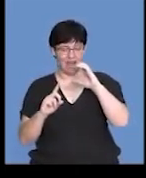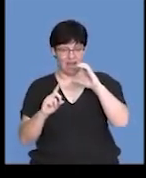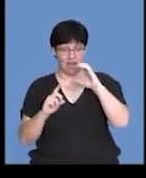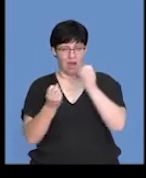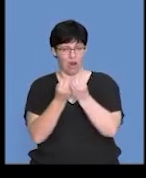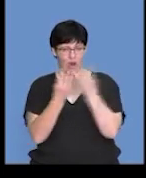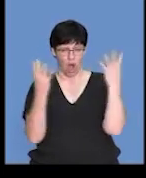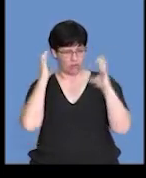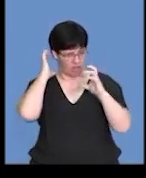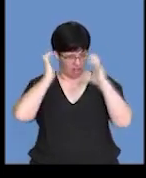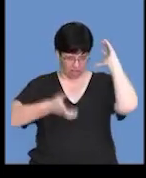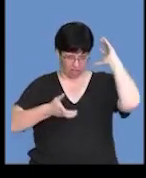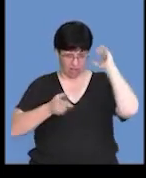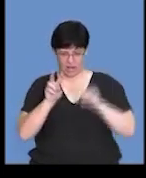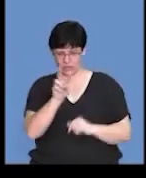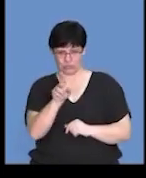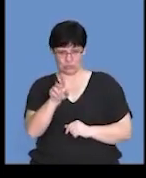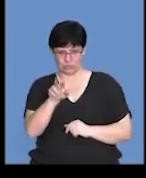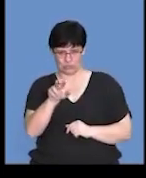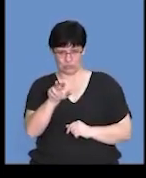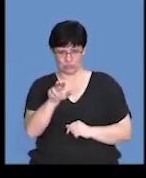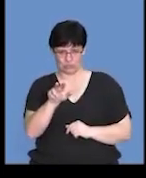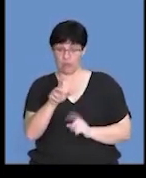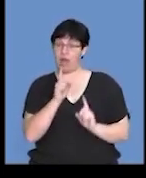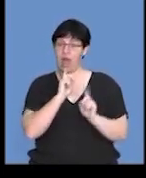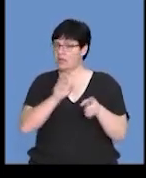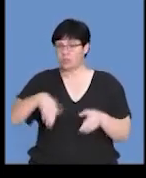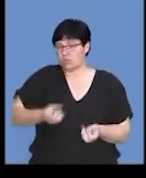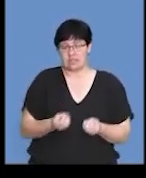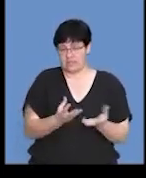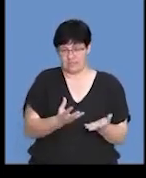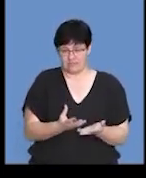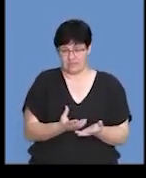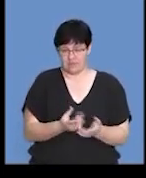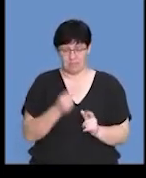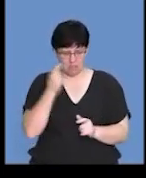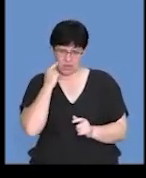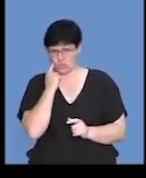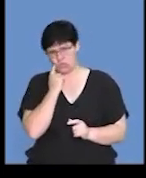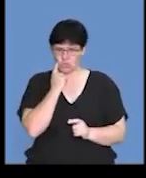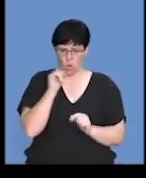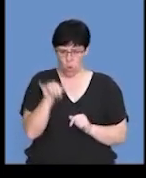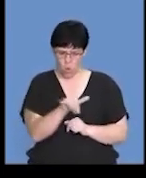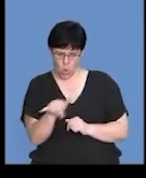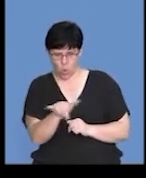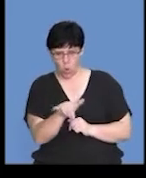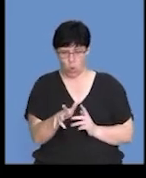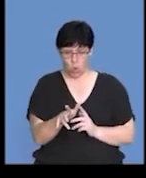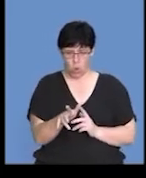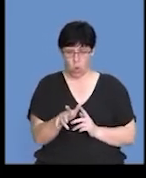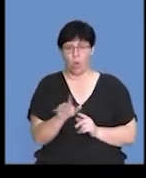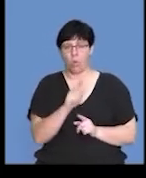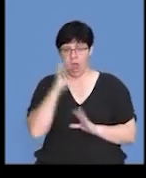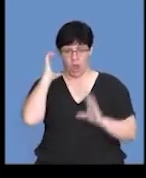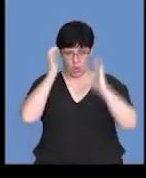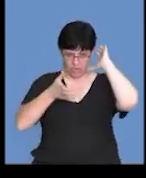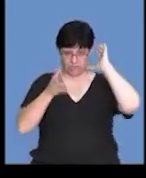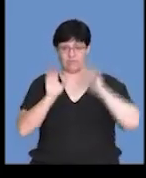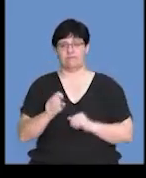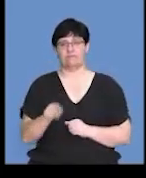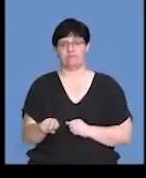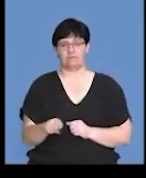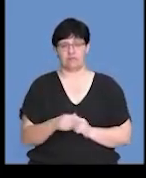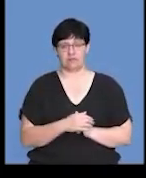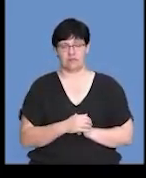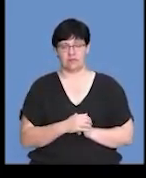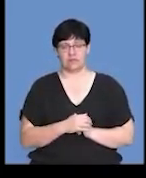there's a lot of confusion between these two. I haven't given you the answer yet, but this tells me that there's confusion between the two.